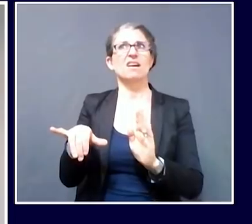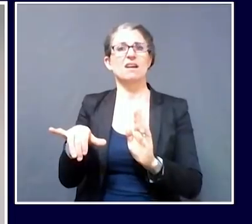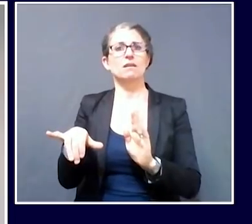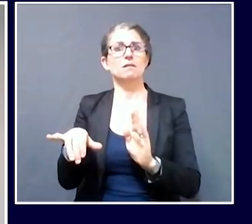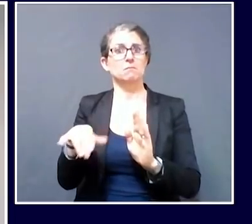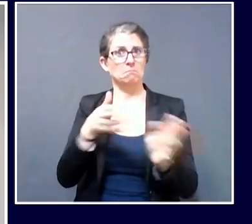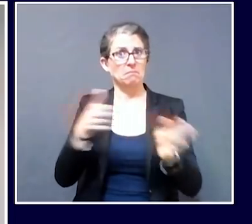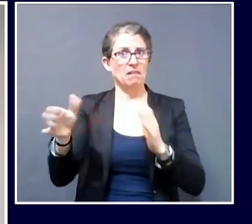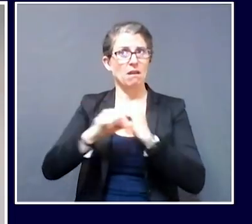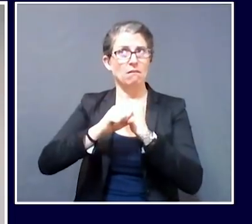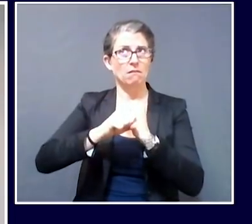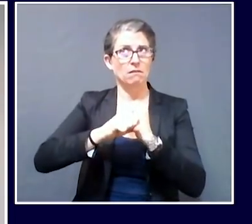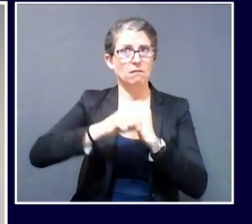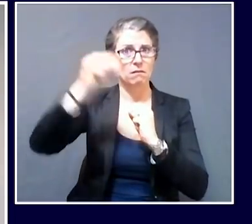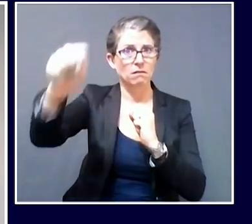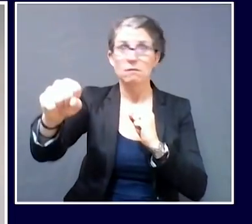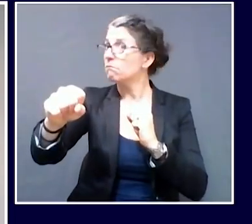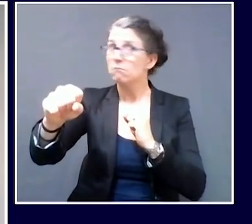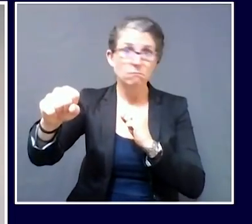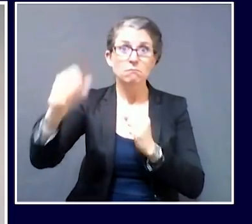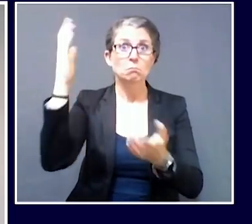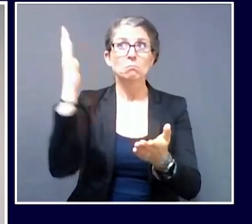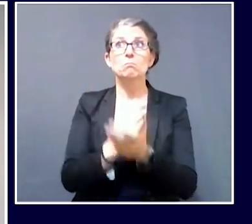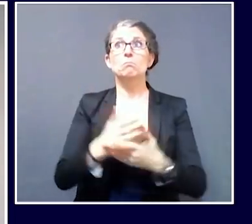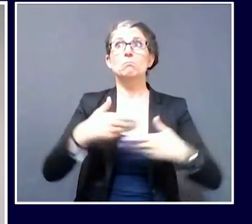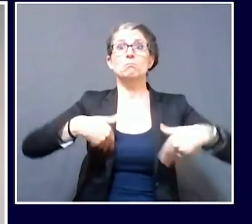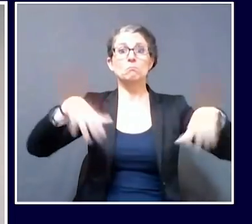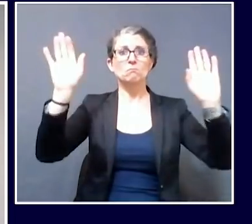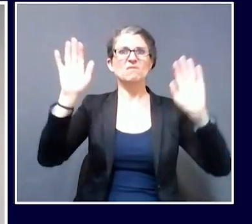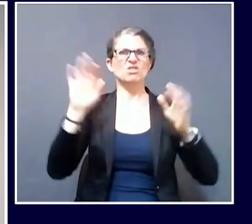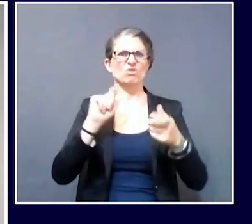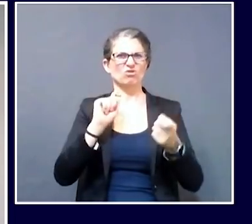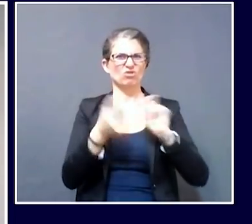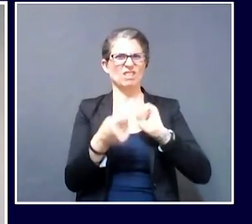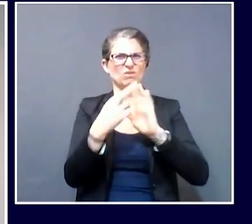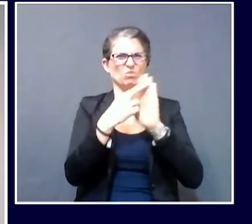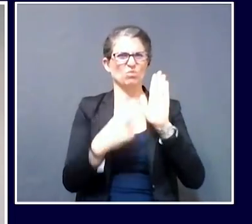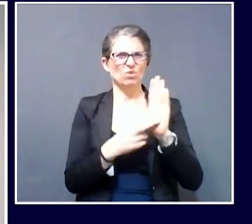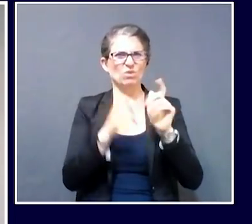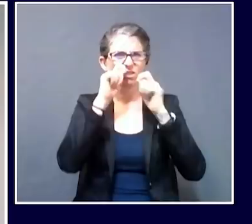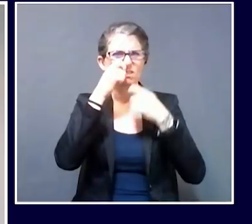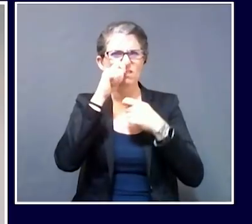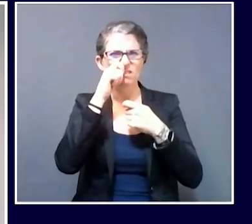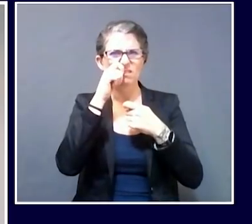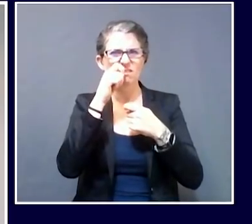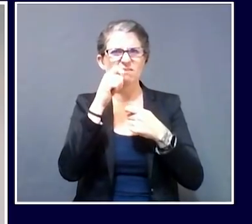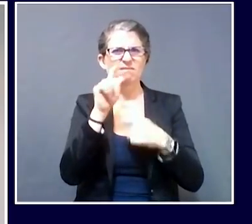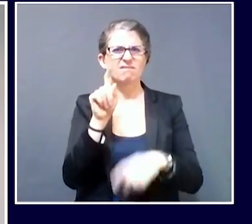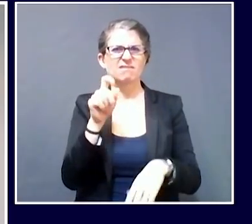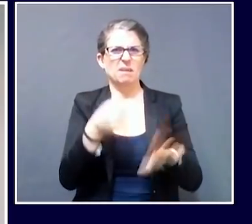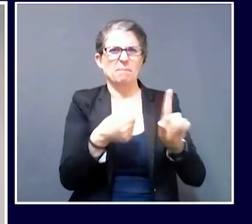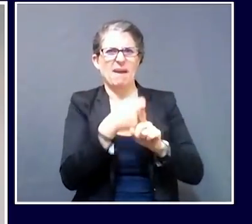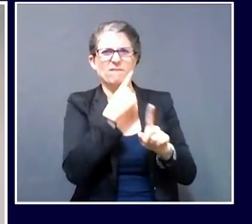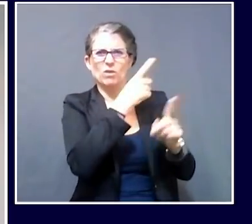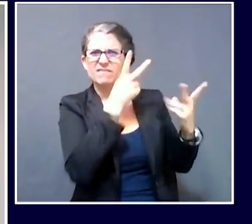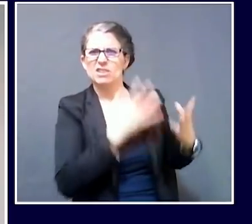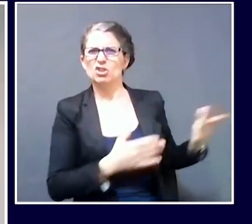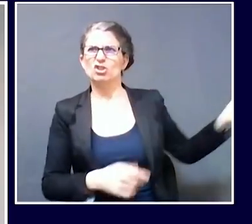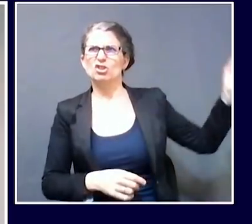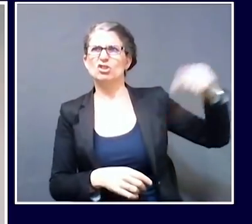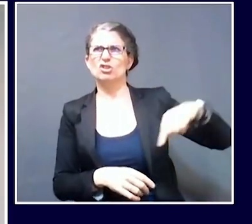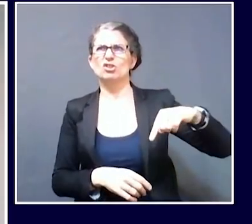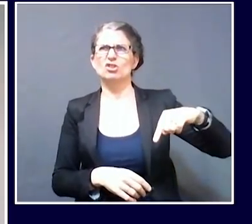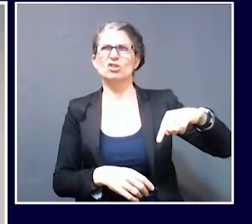and in terms of visitors. And also, did I hear correctly that if people